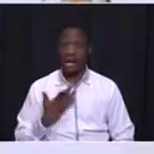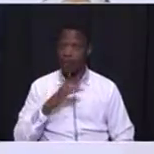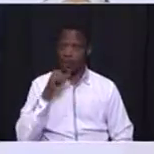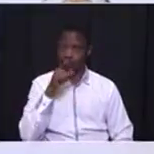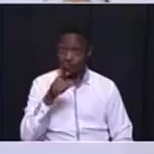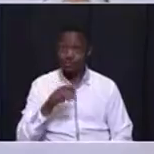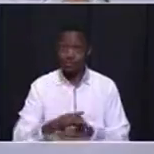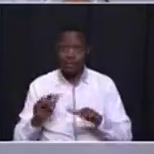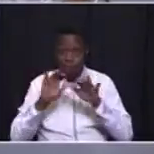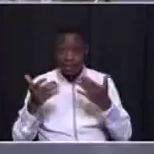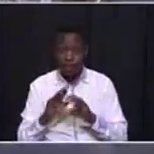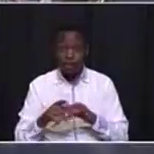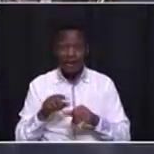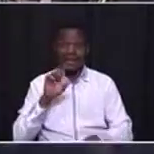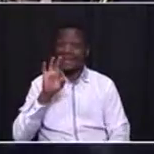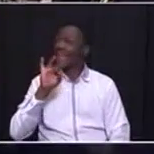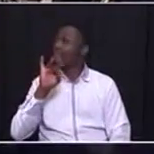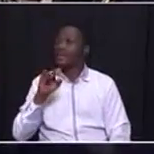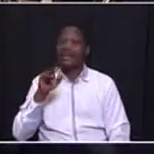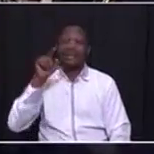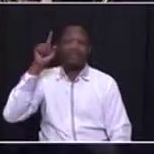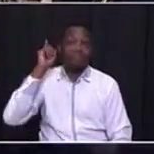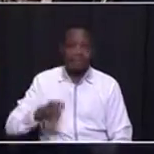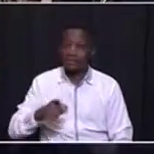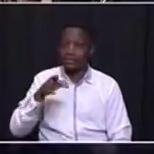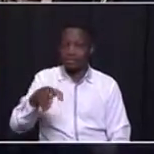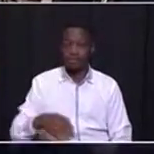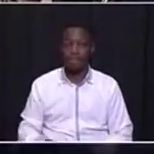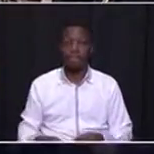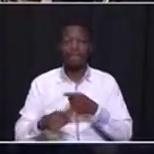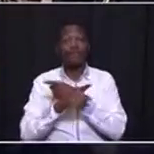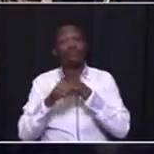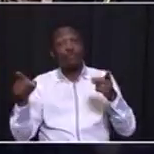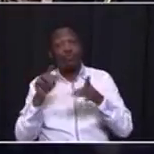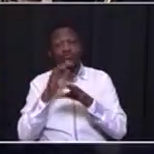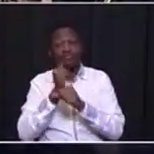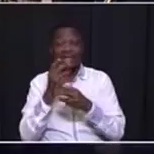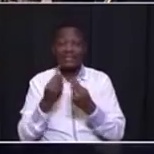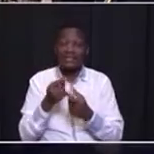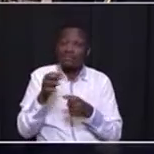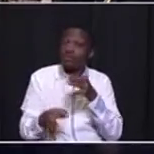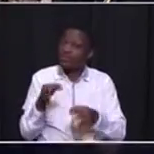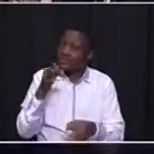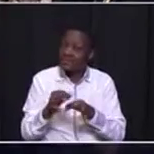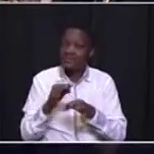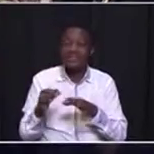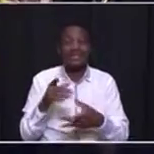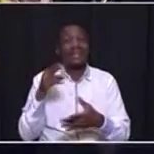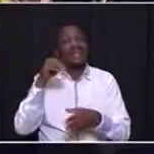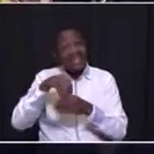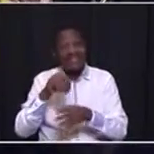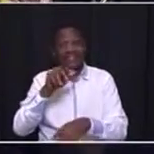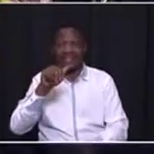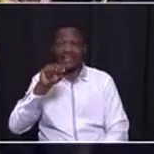on the ball there every day those who politicize things when we intervene even in the